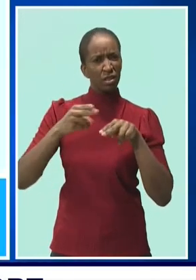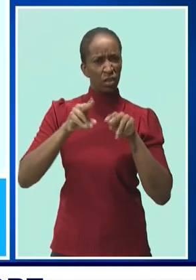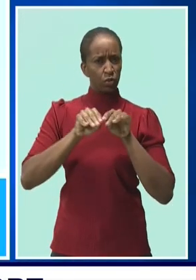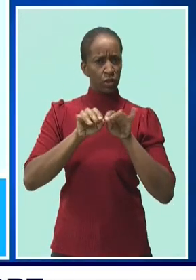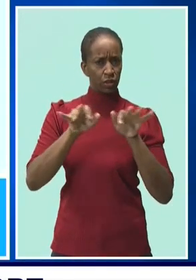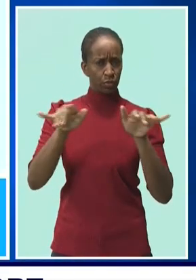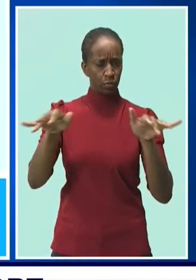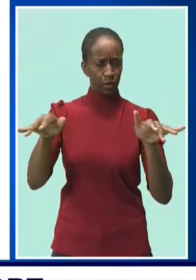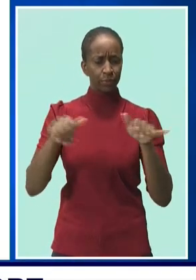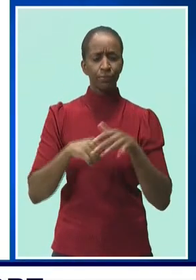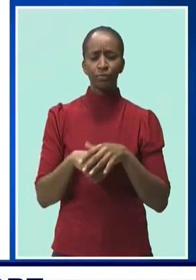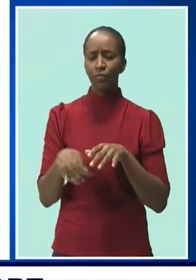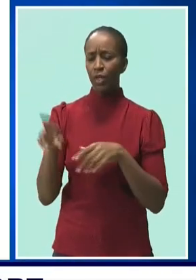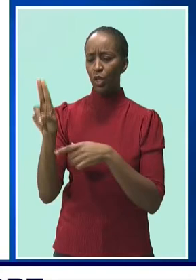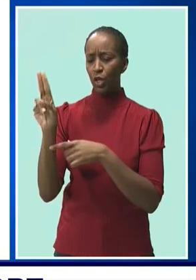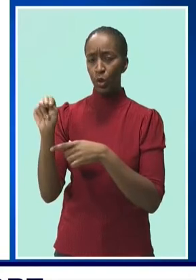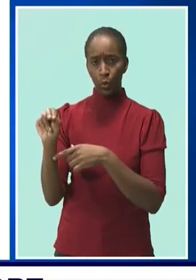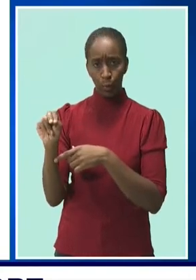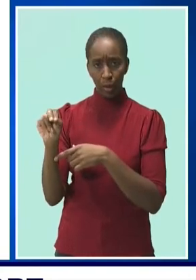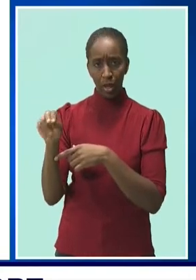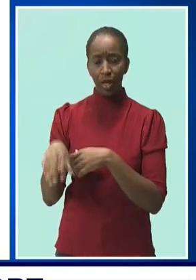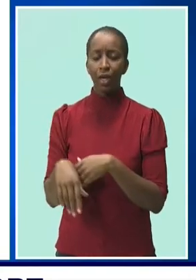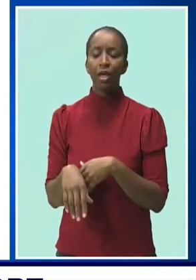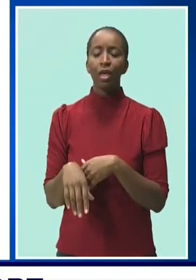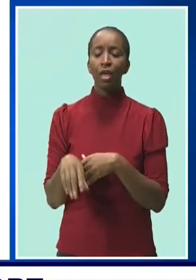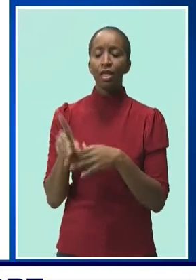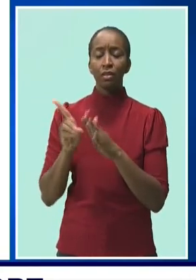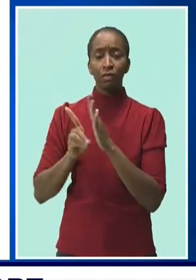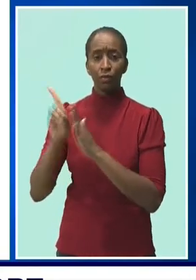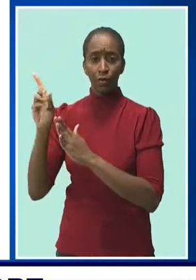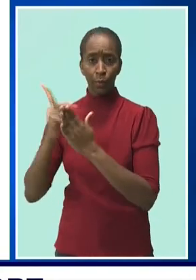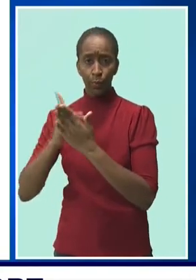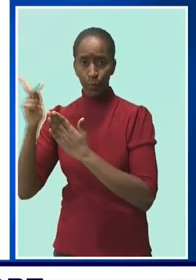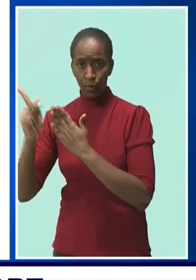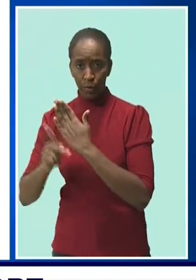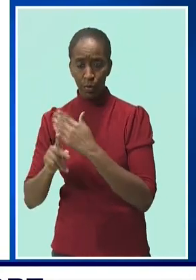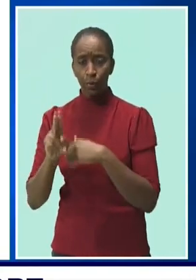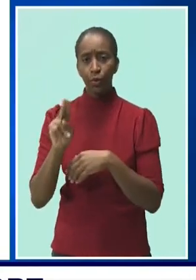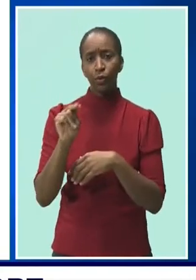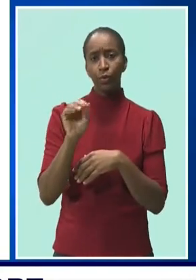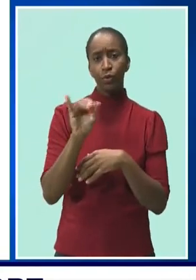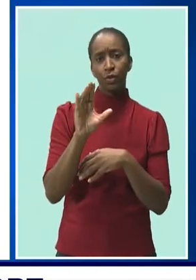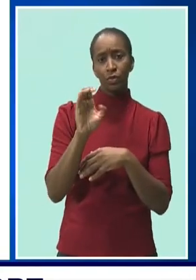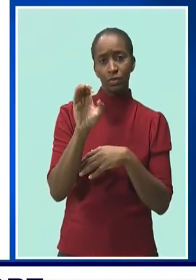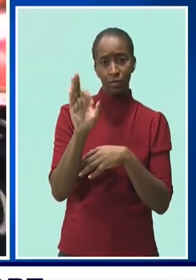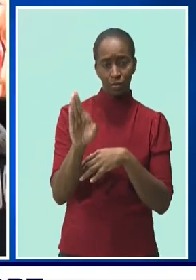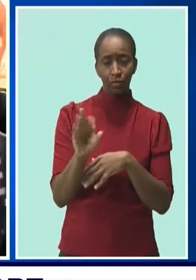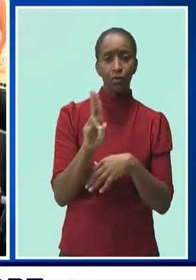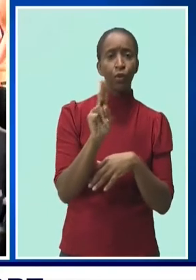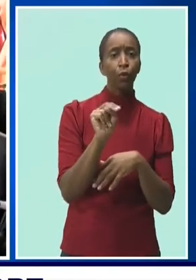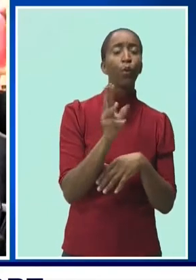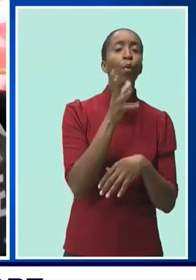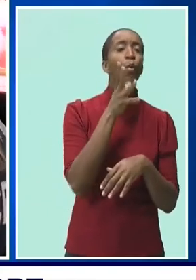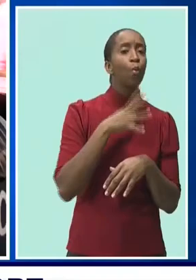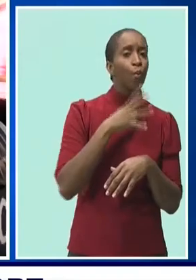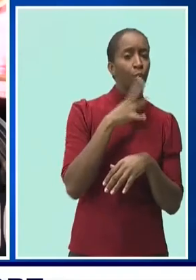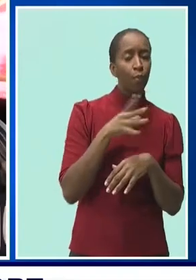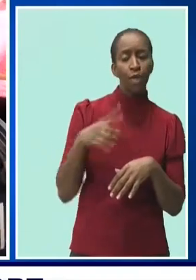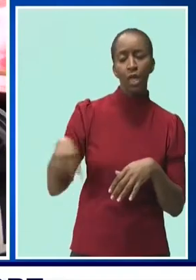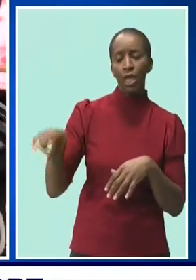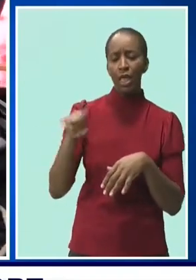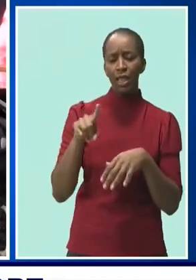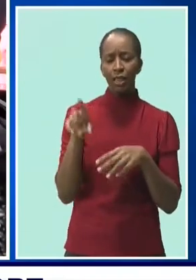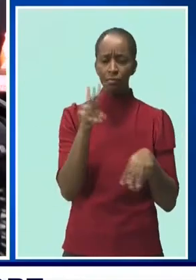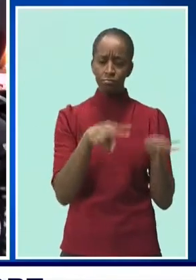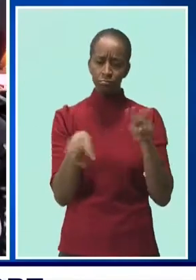Nations Development Programme, UNICEF and UN Women have conducted an analysis of the COVID-19 socioeconomic state of